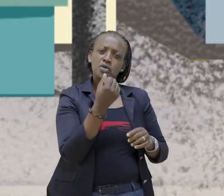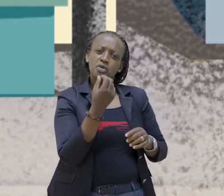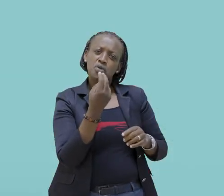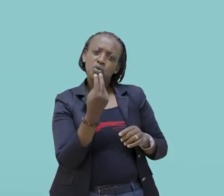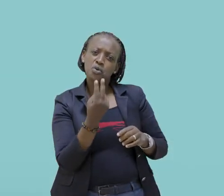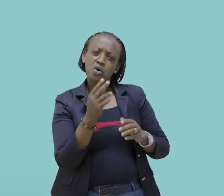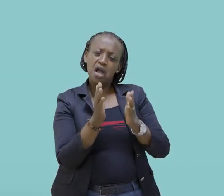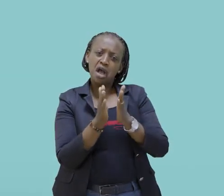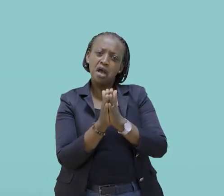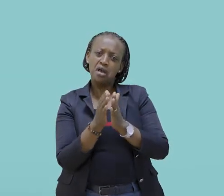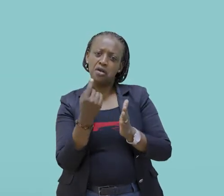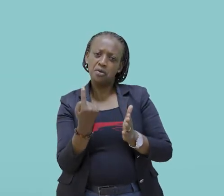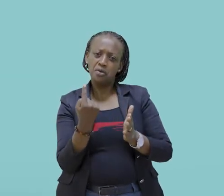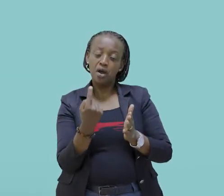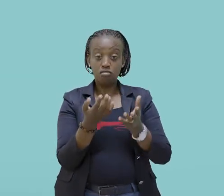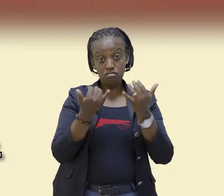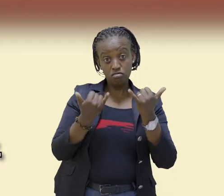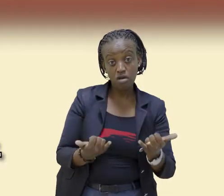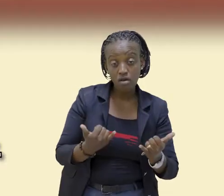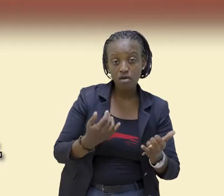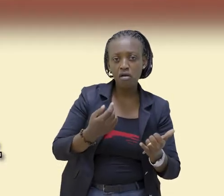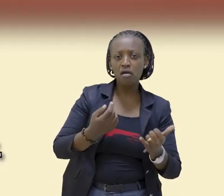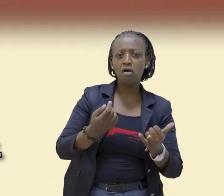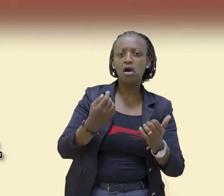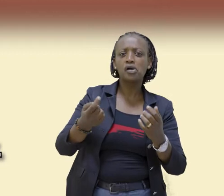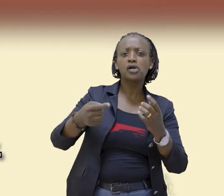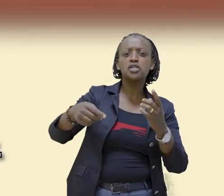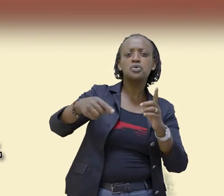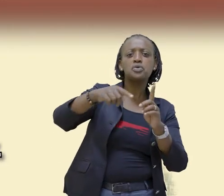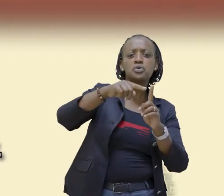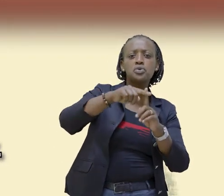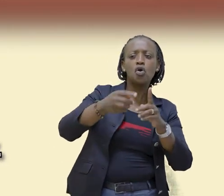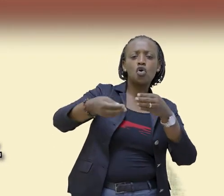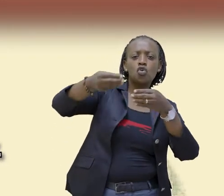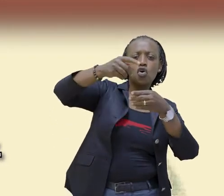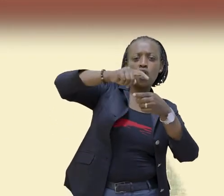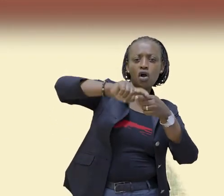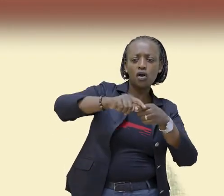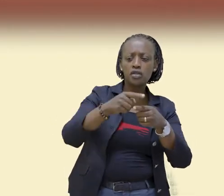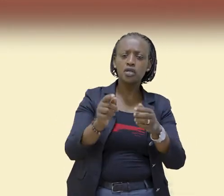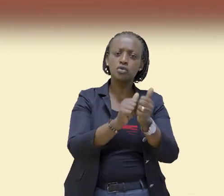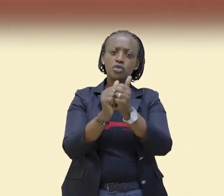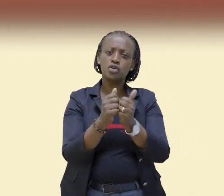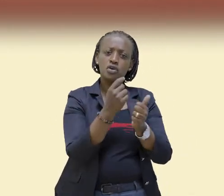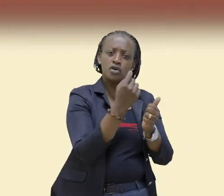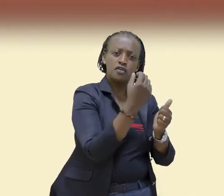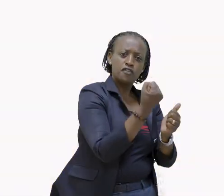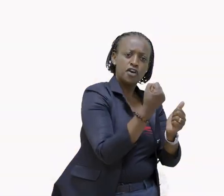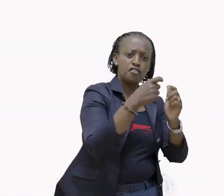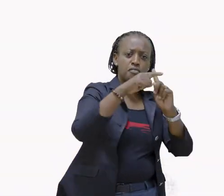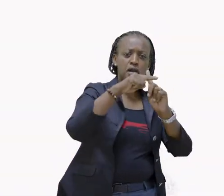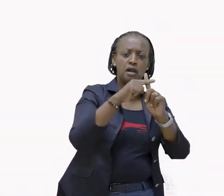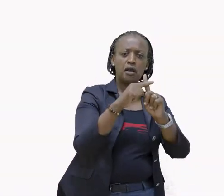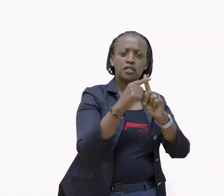2 and 1 So now I have to add them together 5 plus